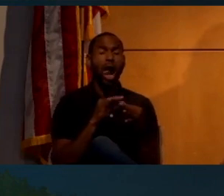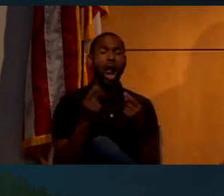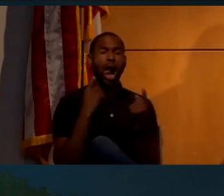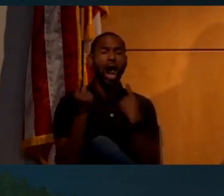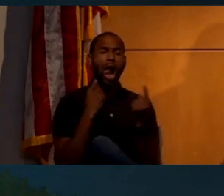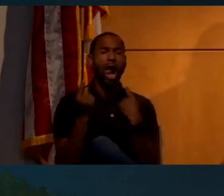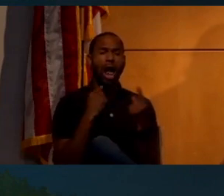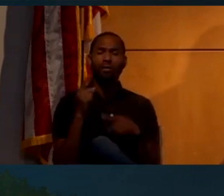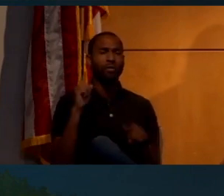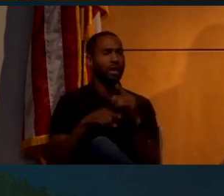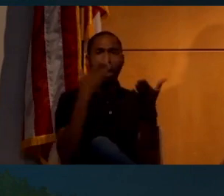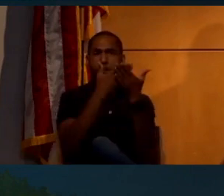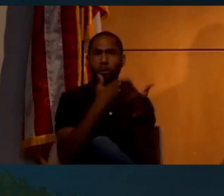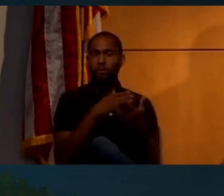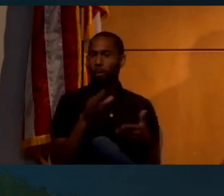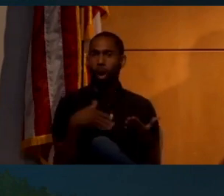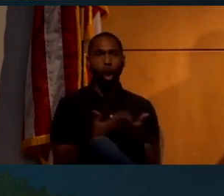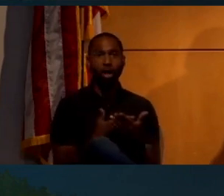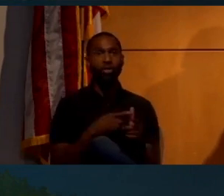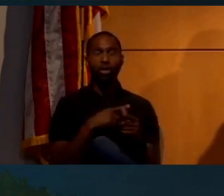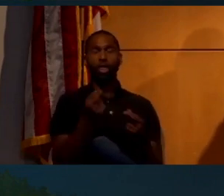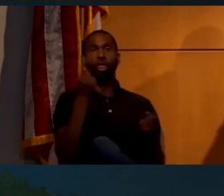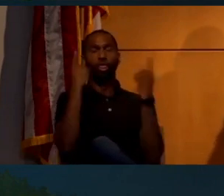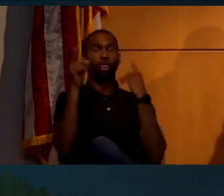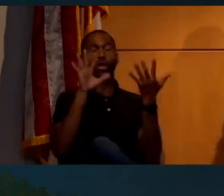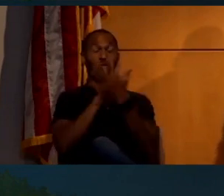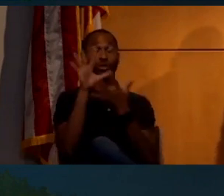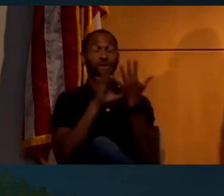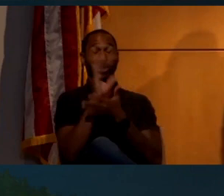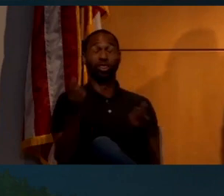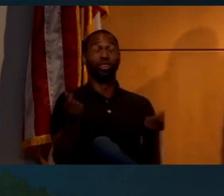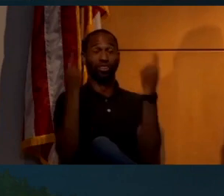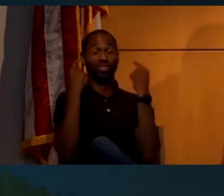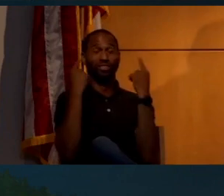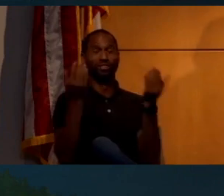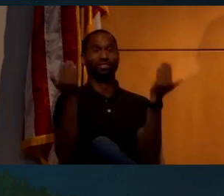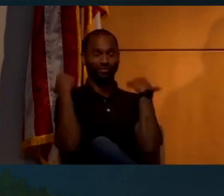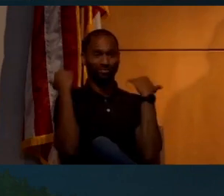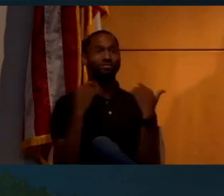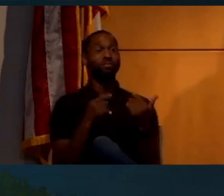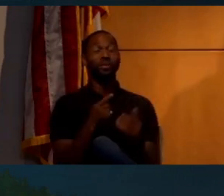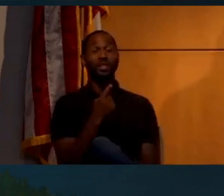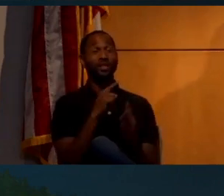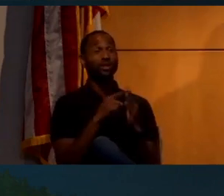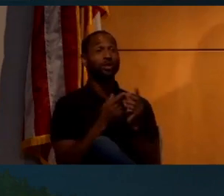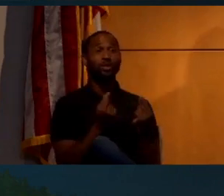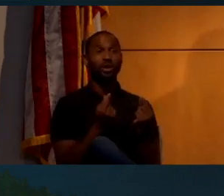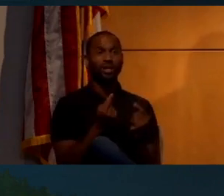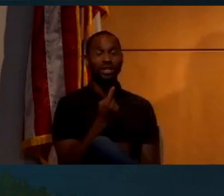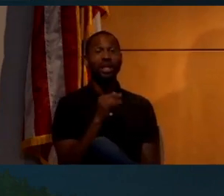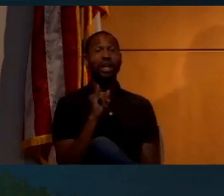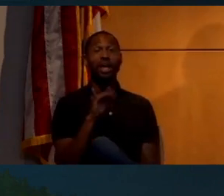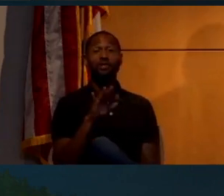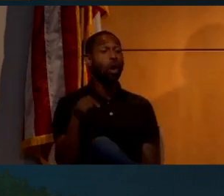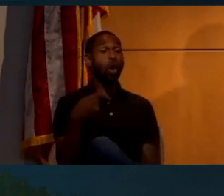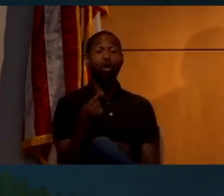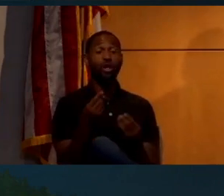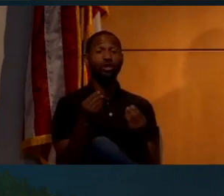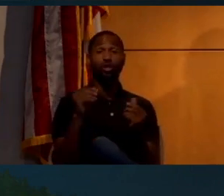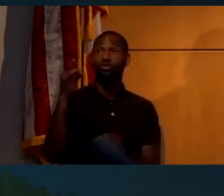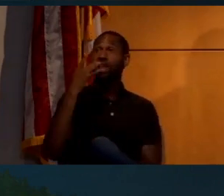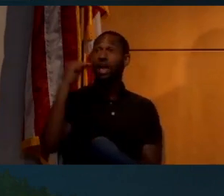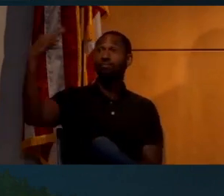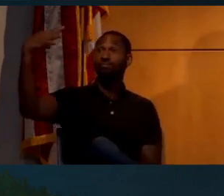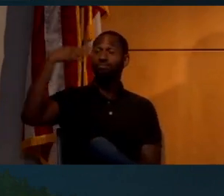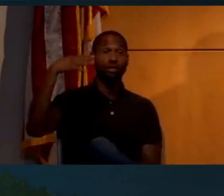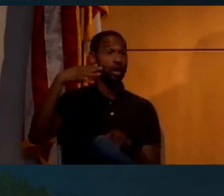possibly debunk them all. And you get bamboozled. And this clip is similar to this. It starts off by saying, if the only source of light on the